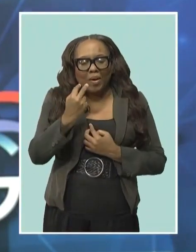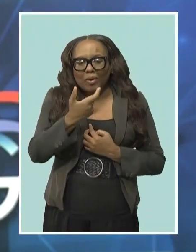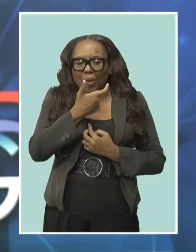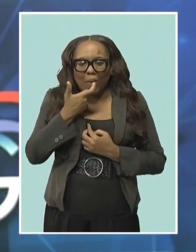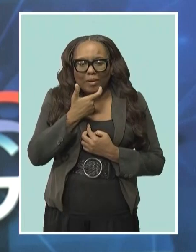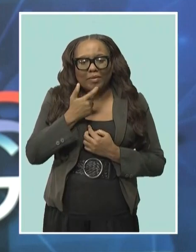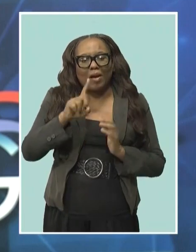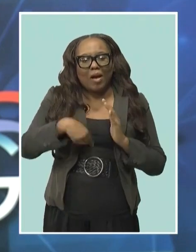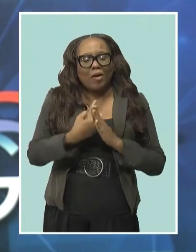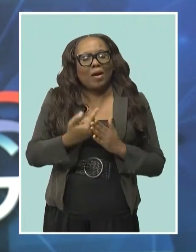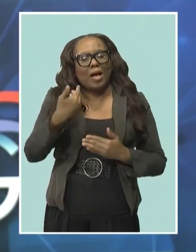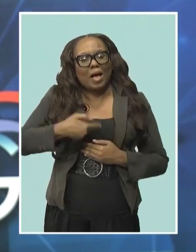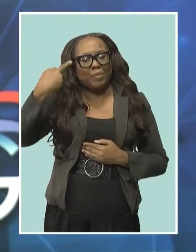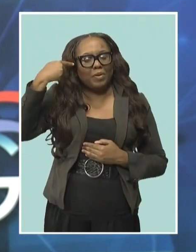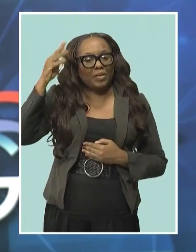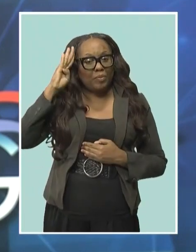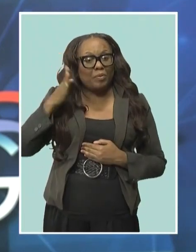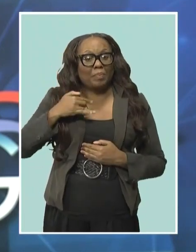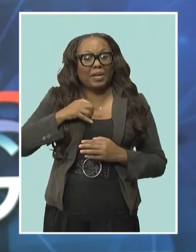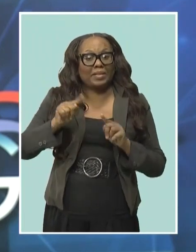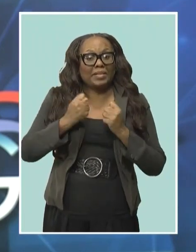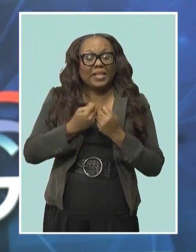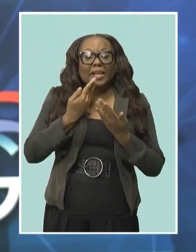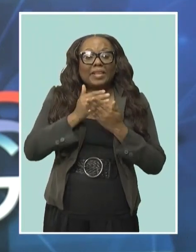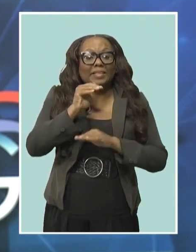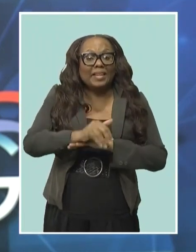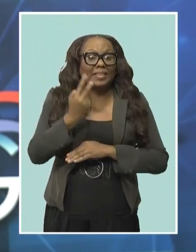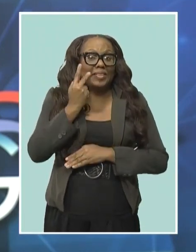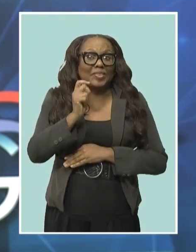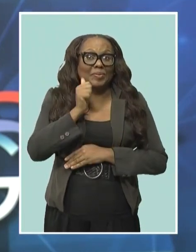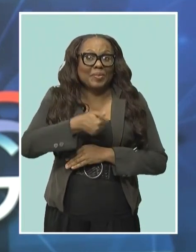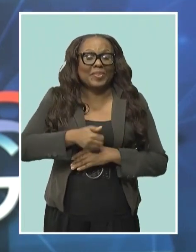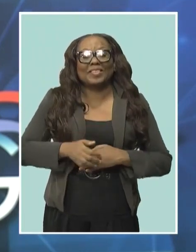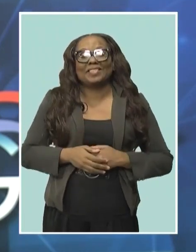I'm Pearson Bowen. For the crew, to all of you, good night. We'll see you tomorrow.